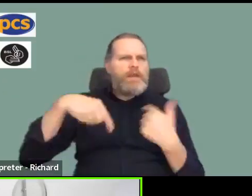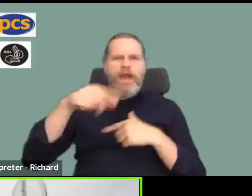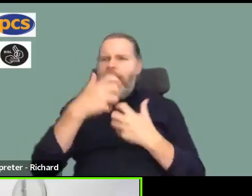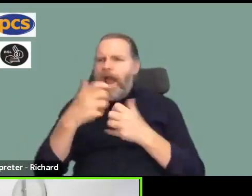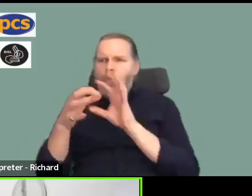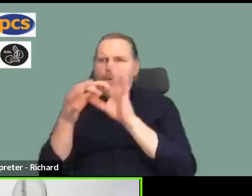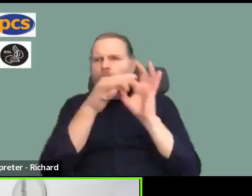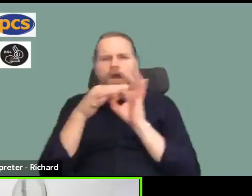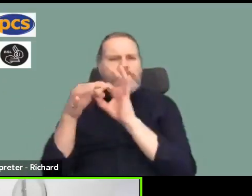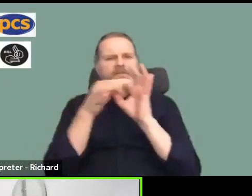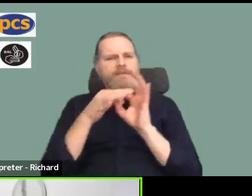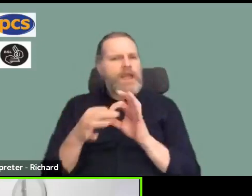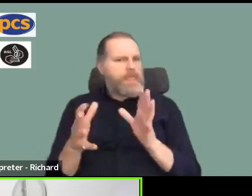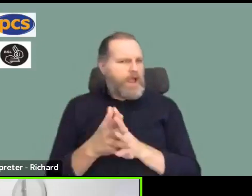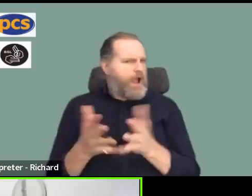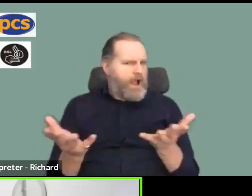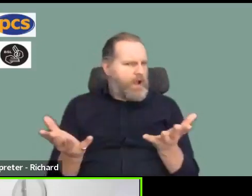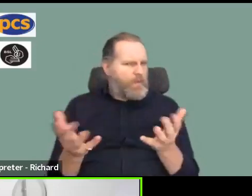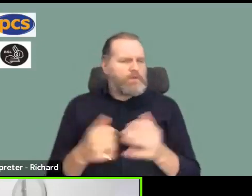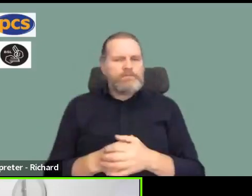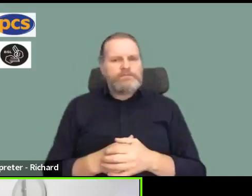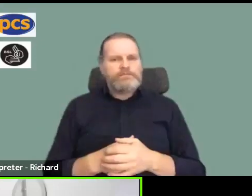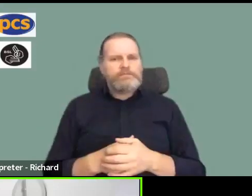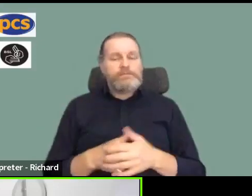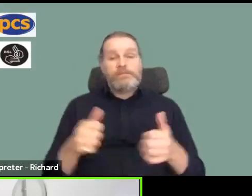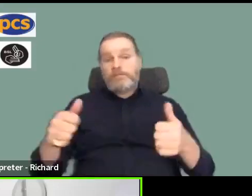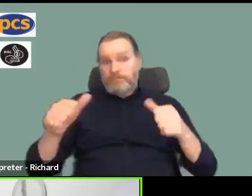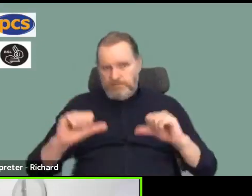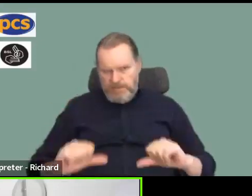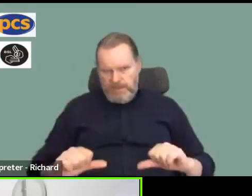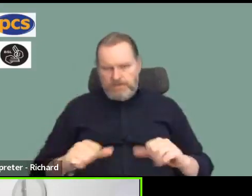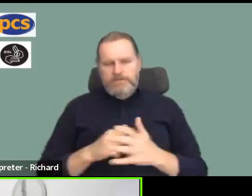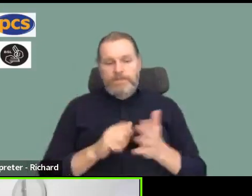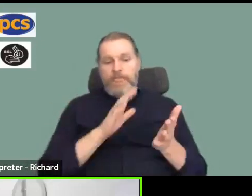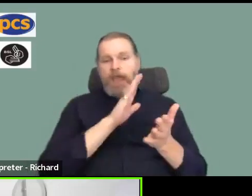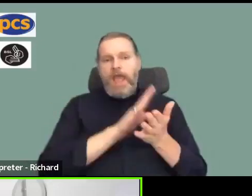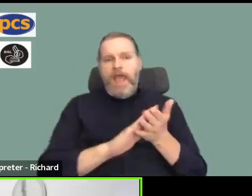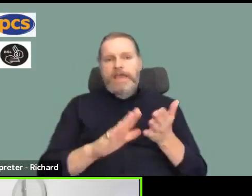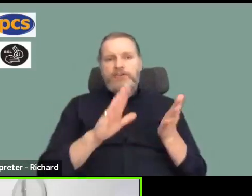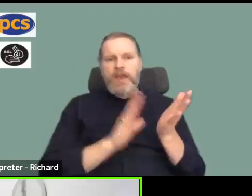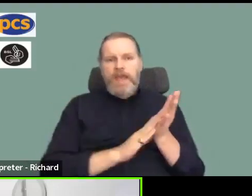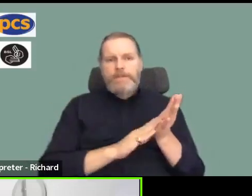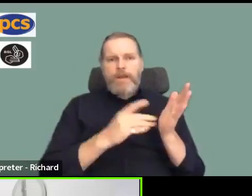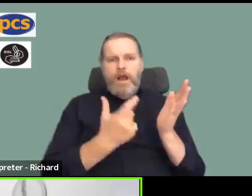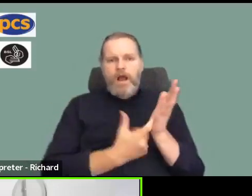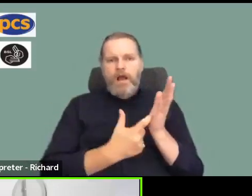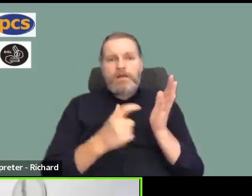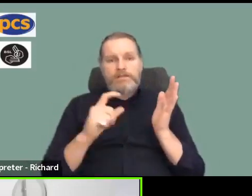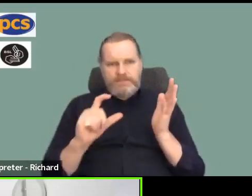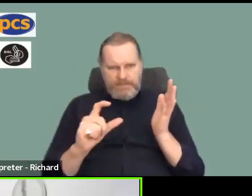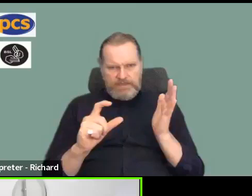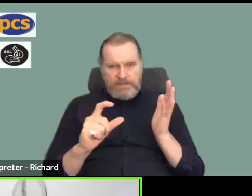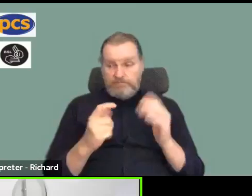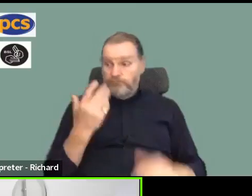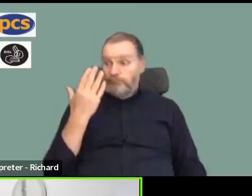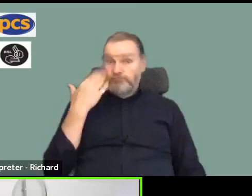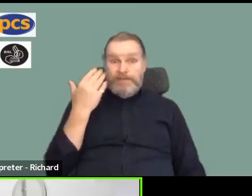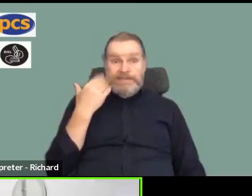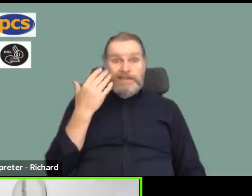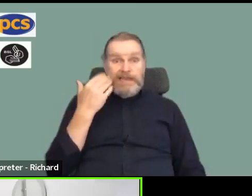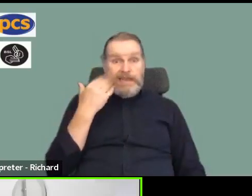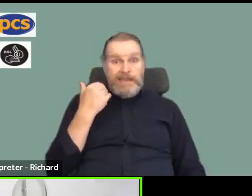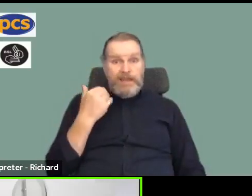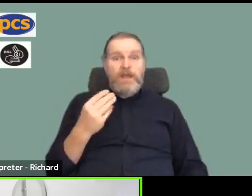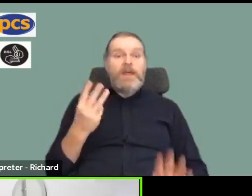And then, Dananjay says, HMRC members have just received their final pay rise of their